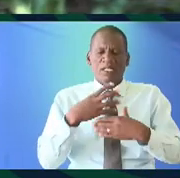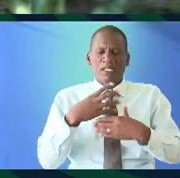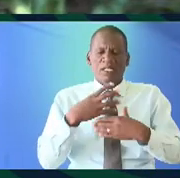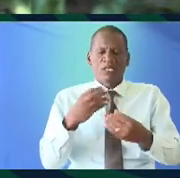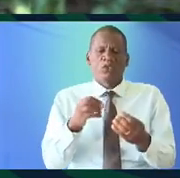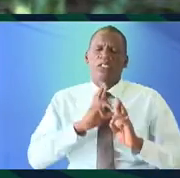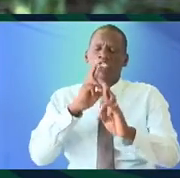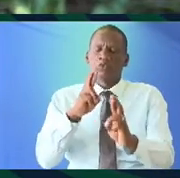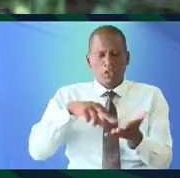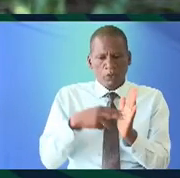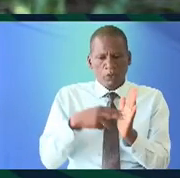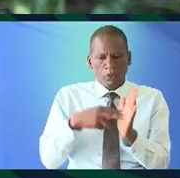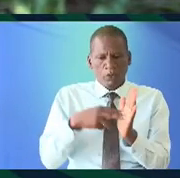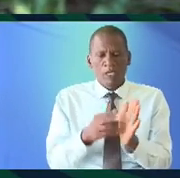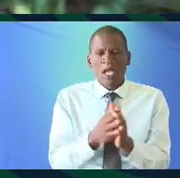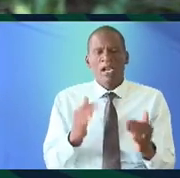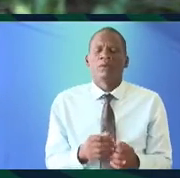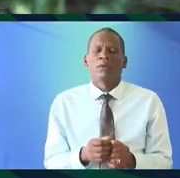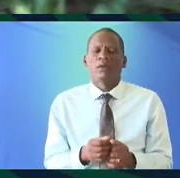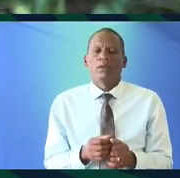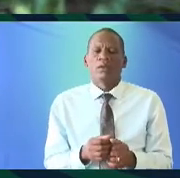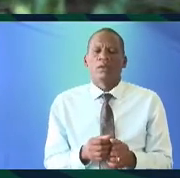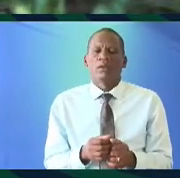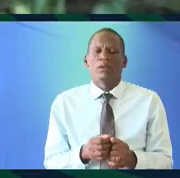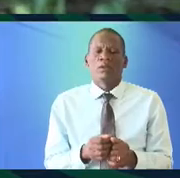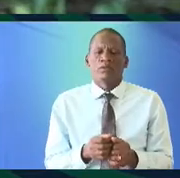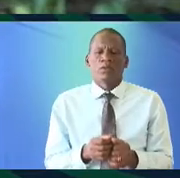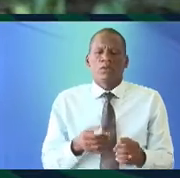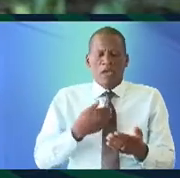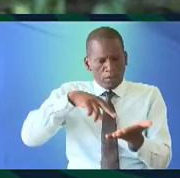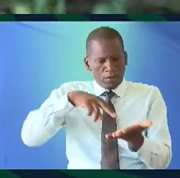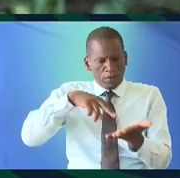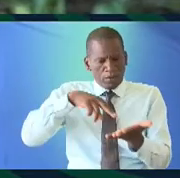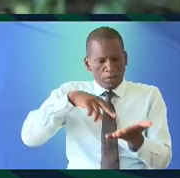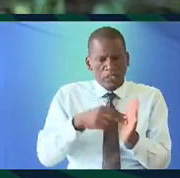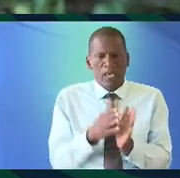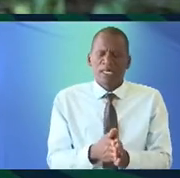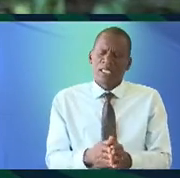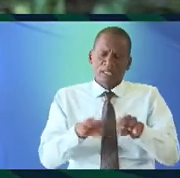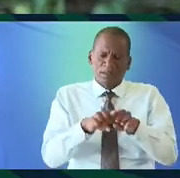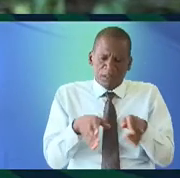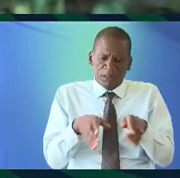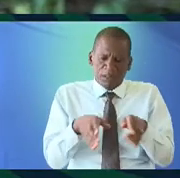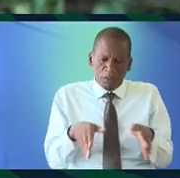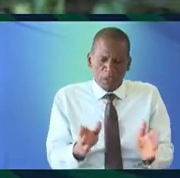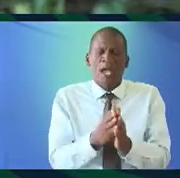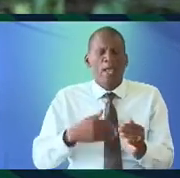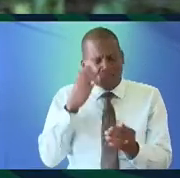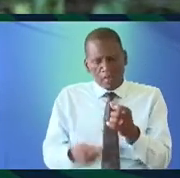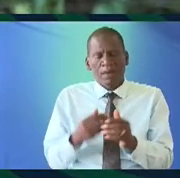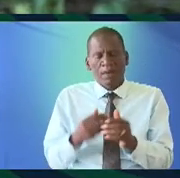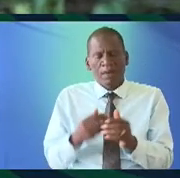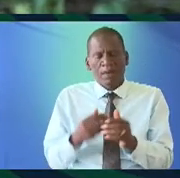was the response to the project and so we released the the the project and and true to this same style I think we